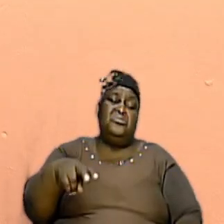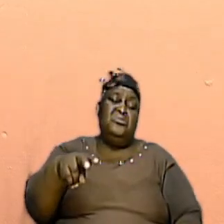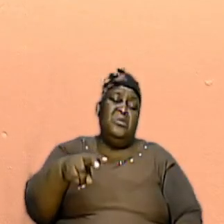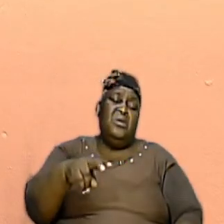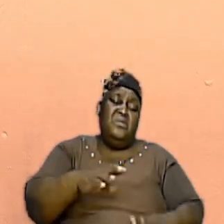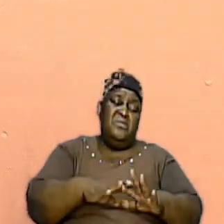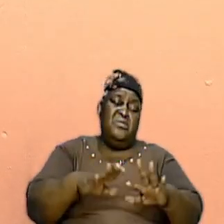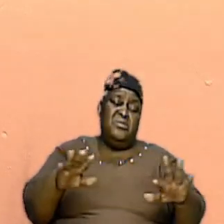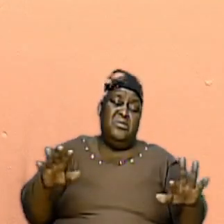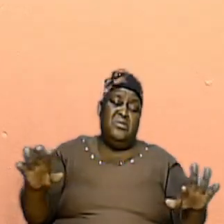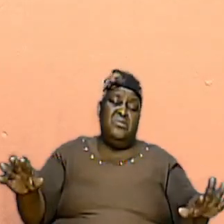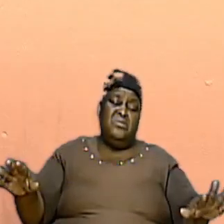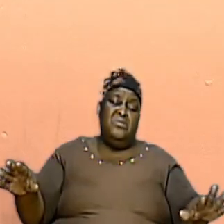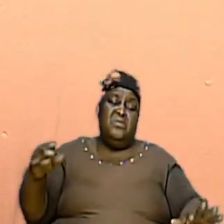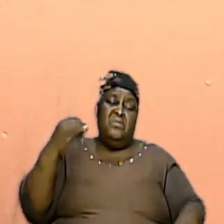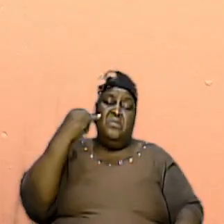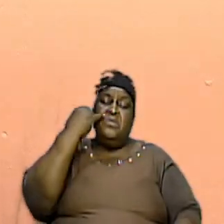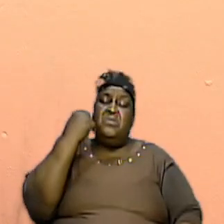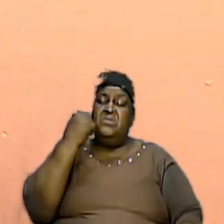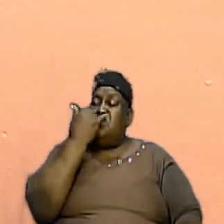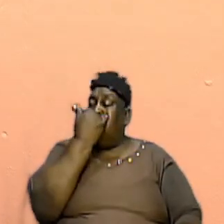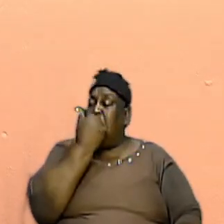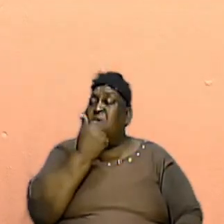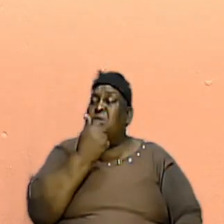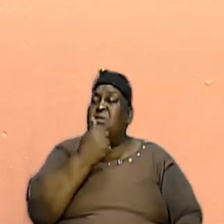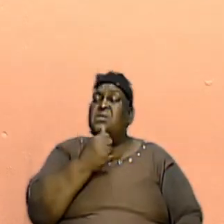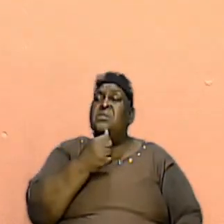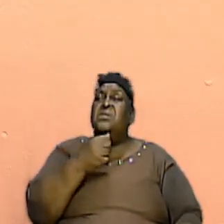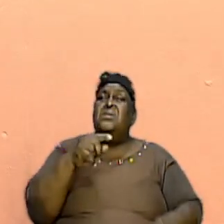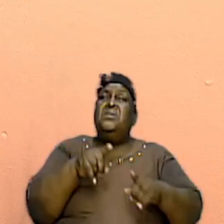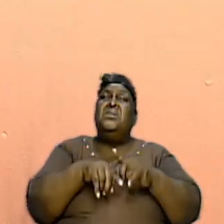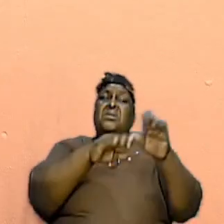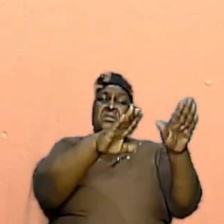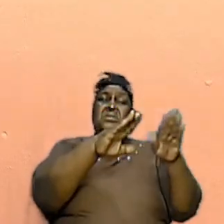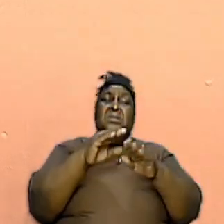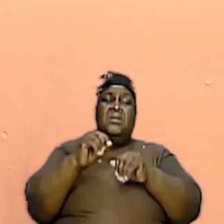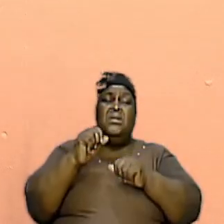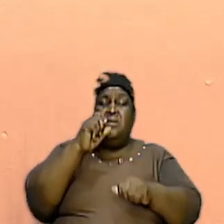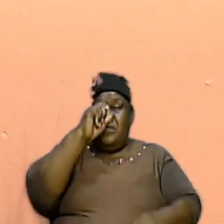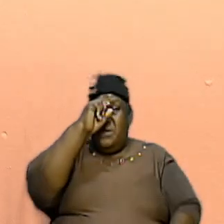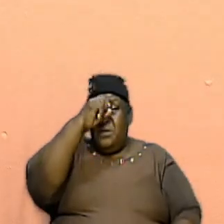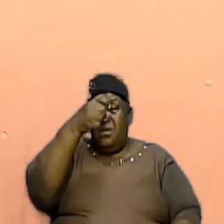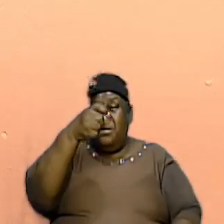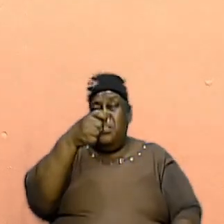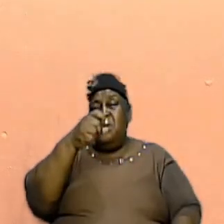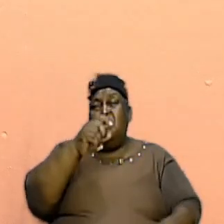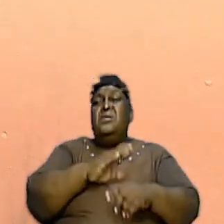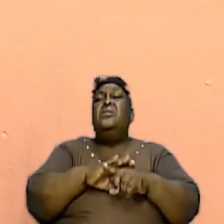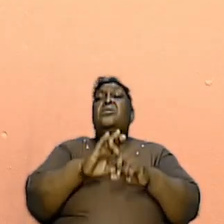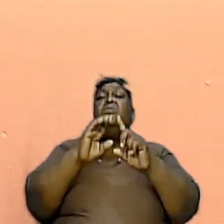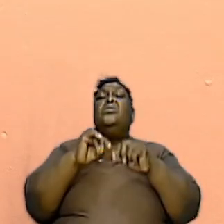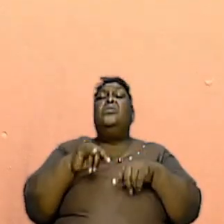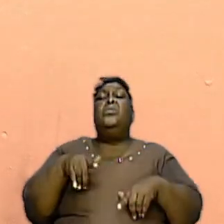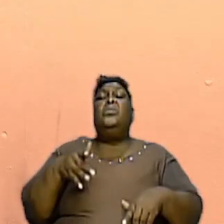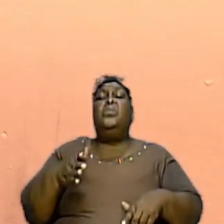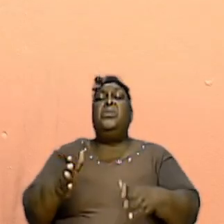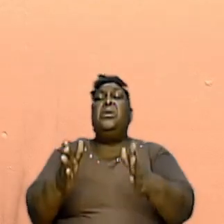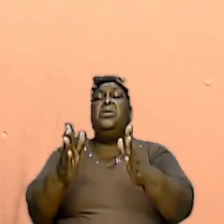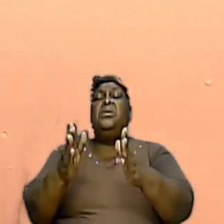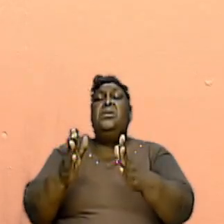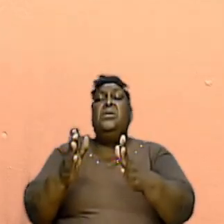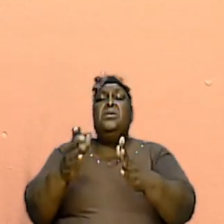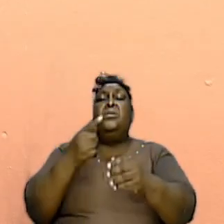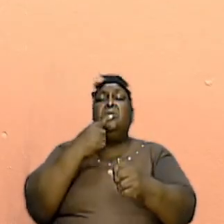The Children Of Israel After They Left Egypt And They Were On Their Way To The Promised Land He Was